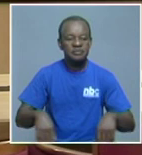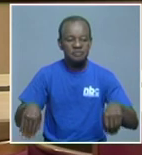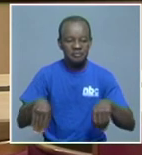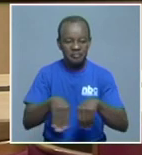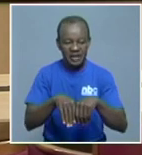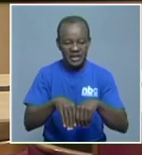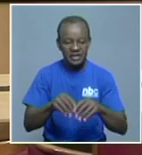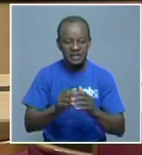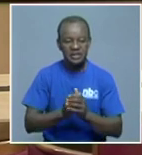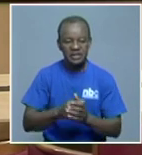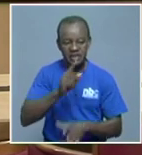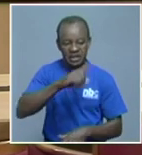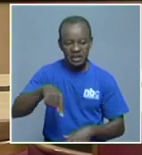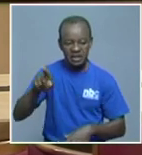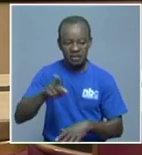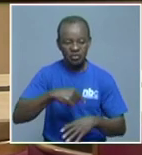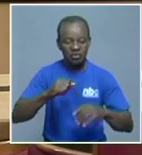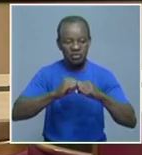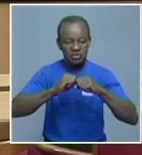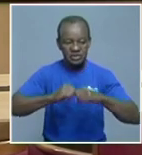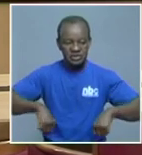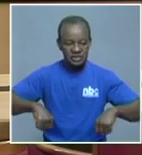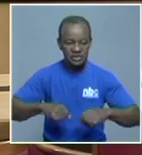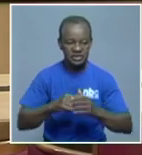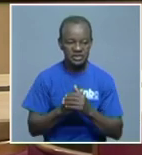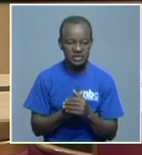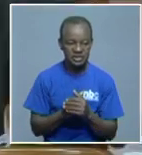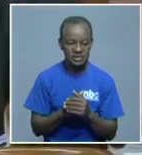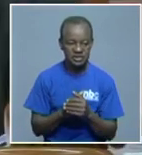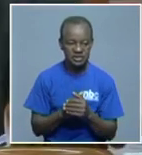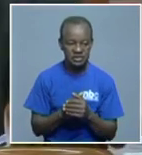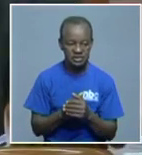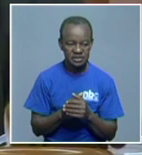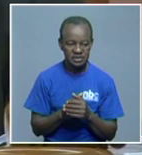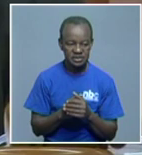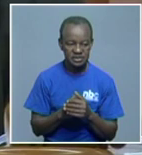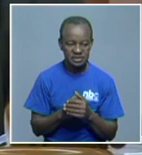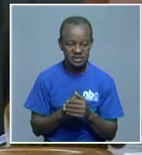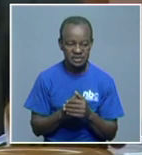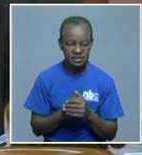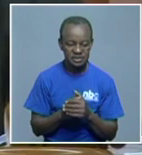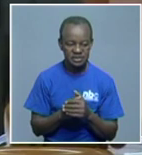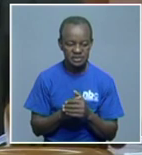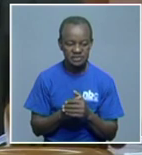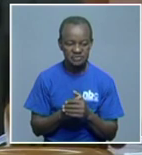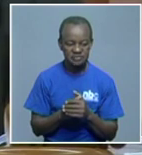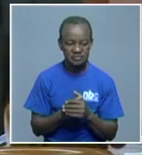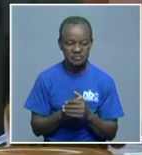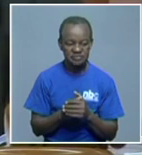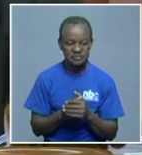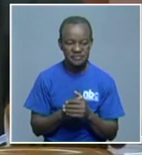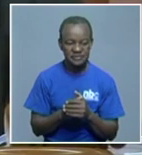state's position that the Leonard judge misguided himself in arriving to that position of granting